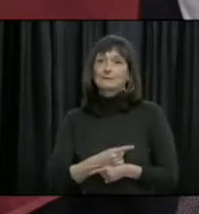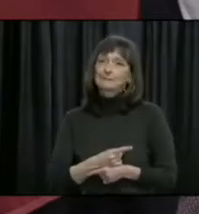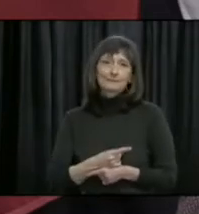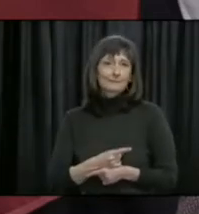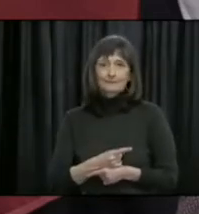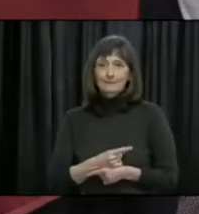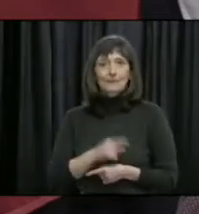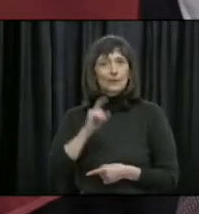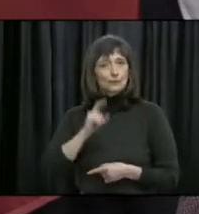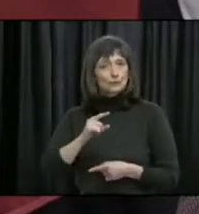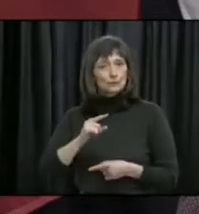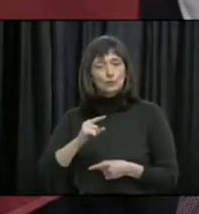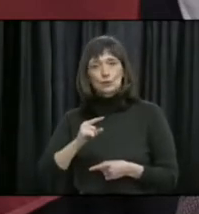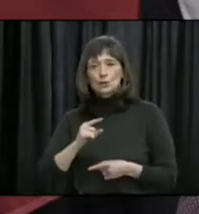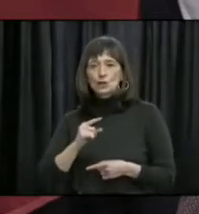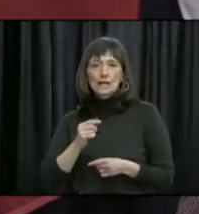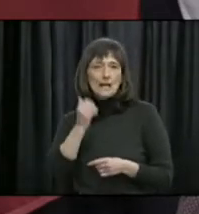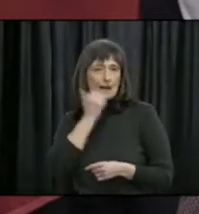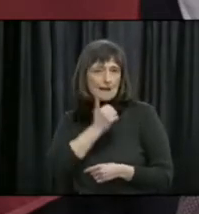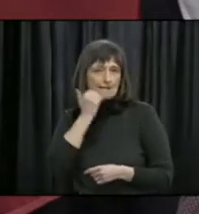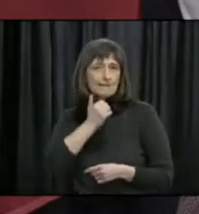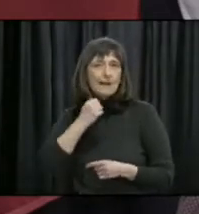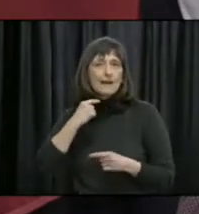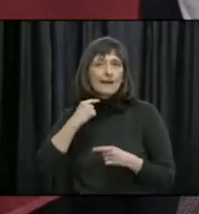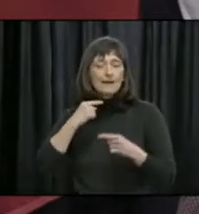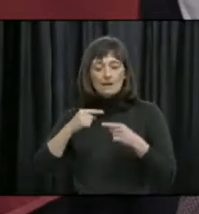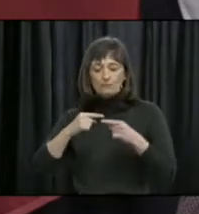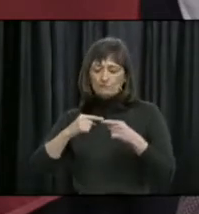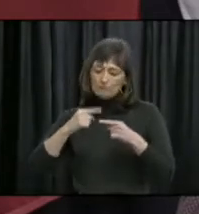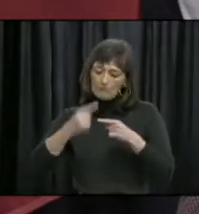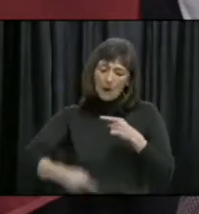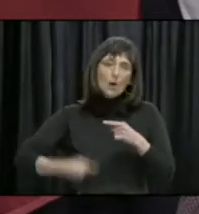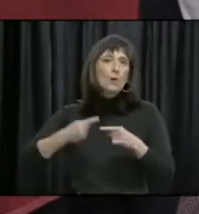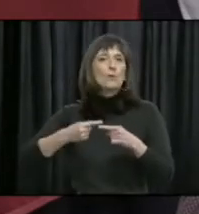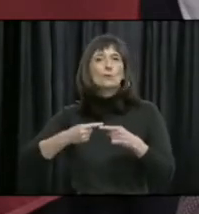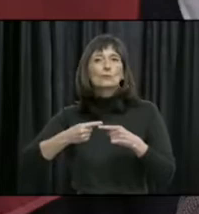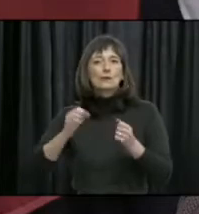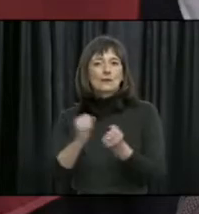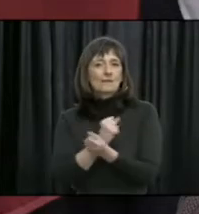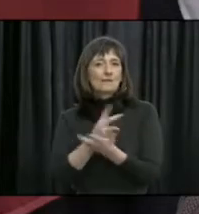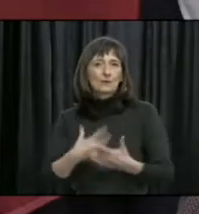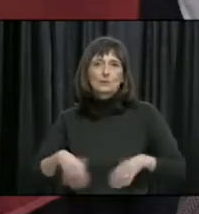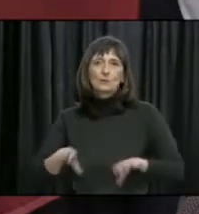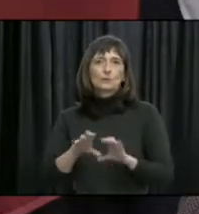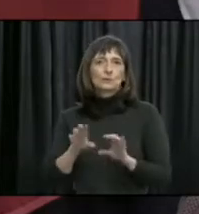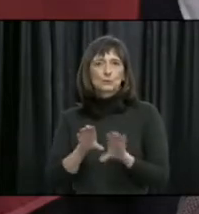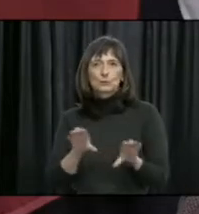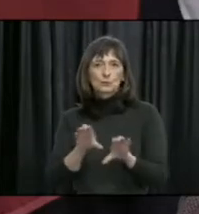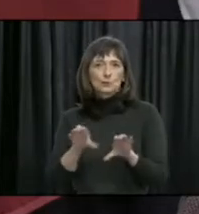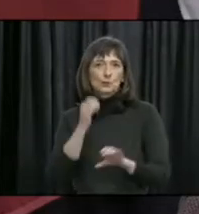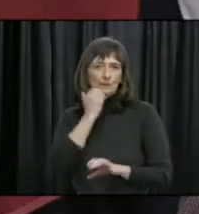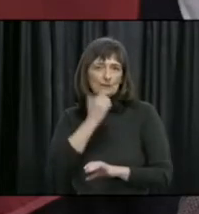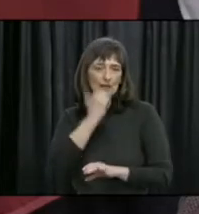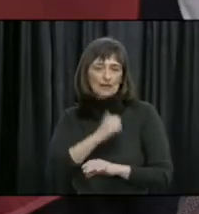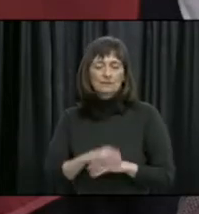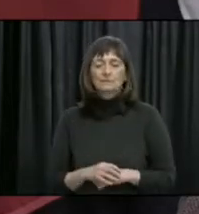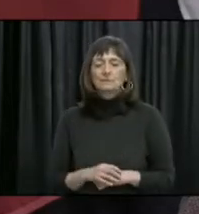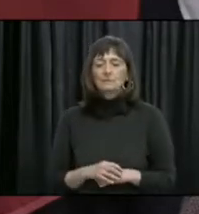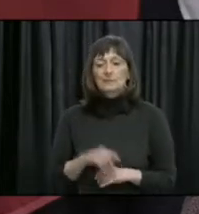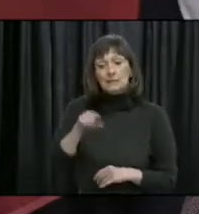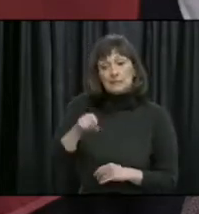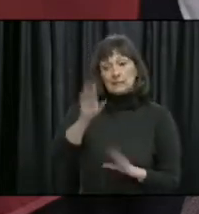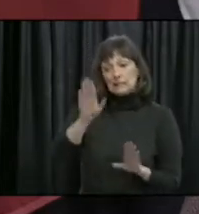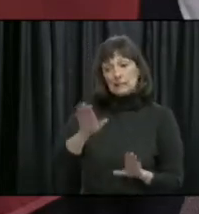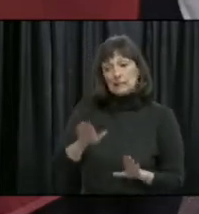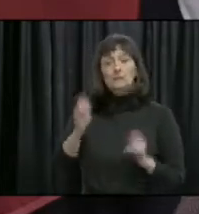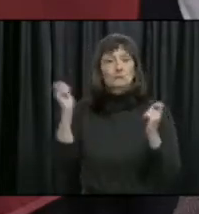be carried through all the work that we do and all the efforts that we put into it. As we celebrate the mothers in our